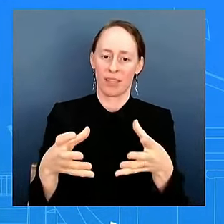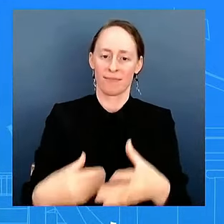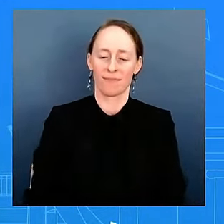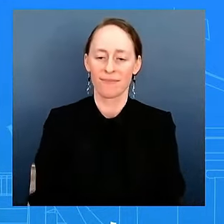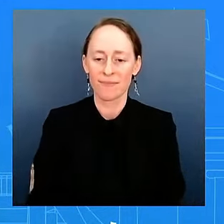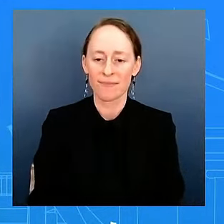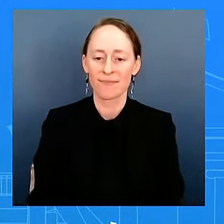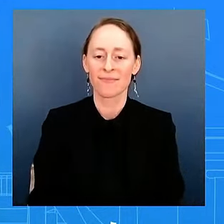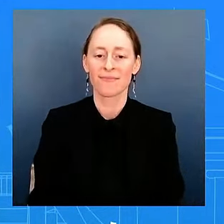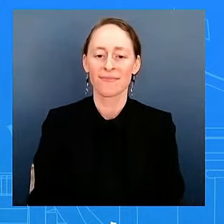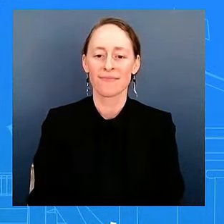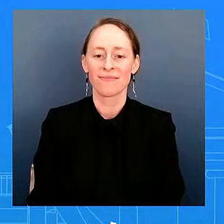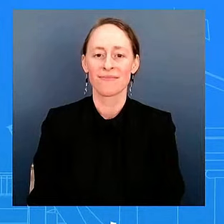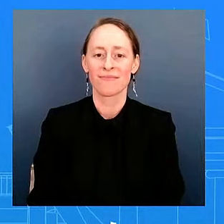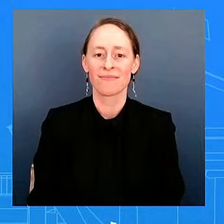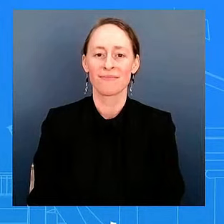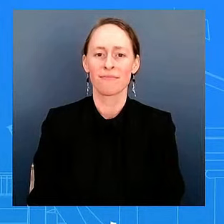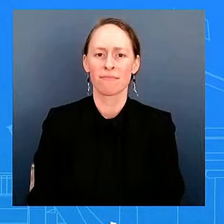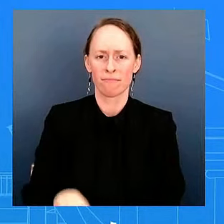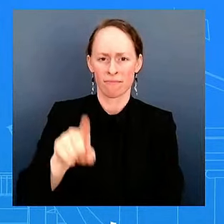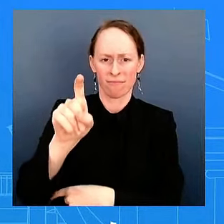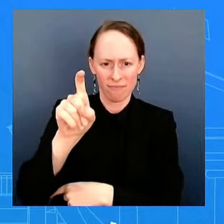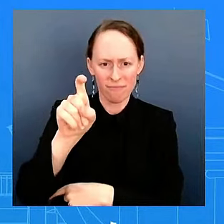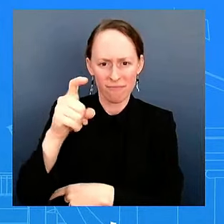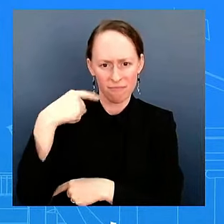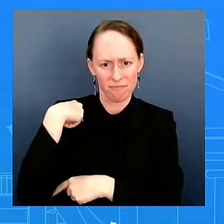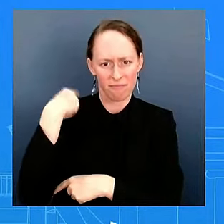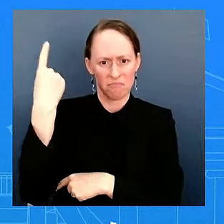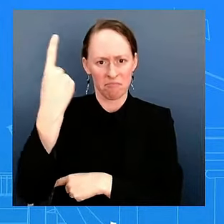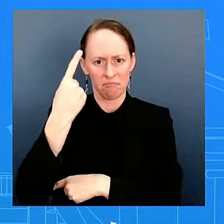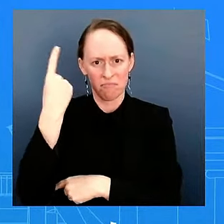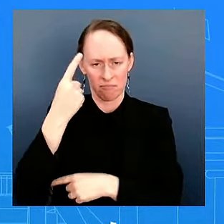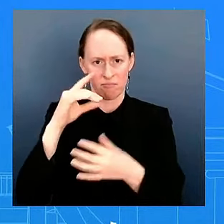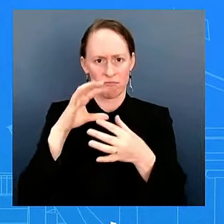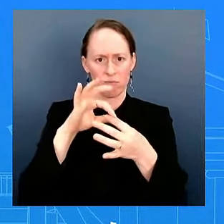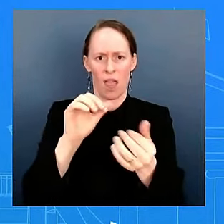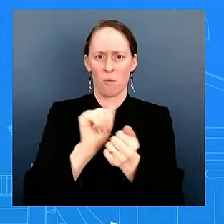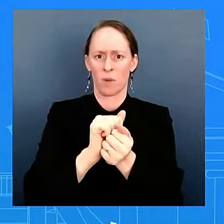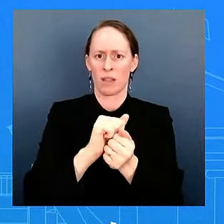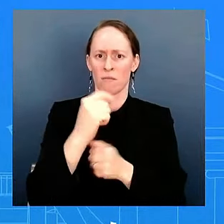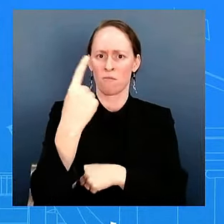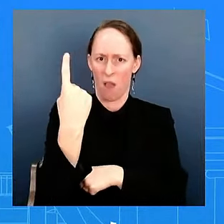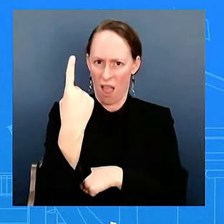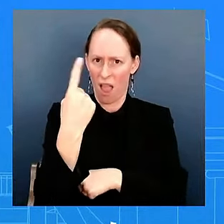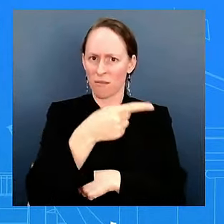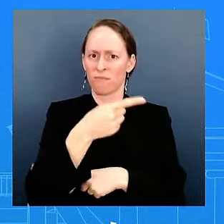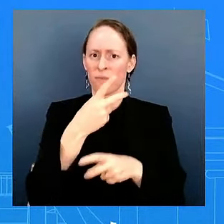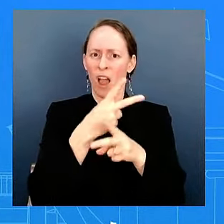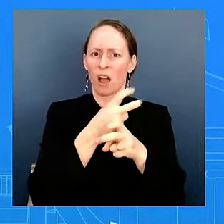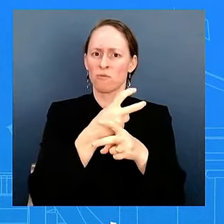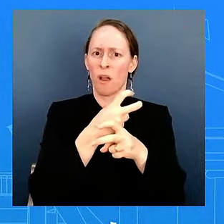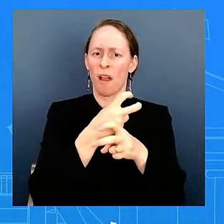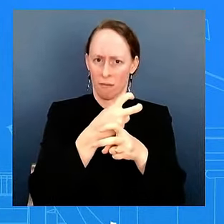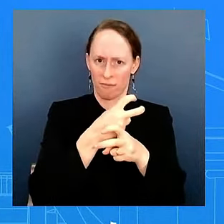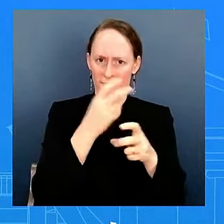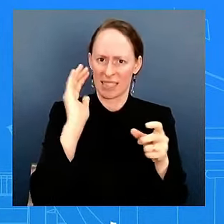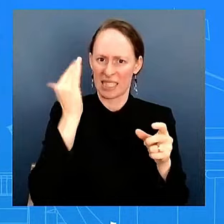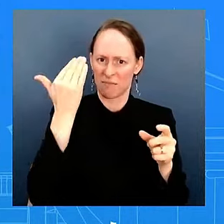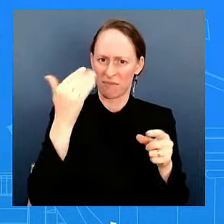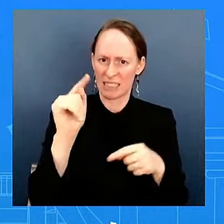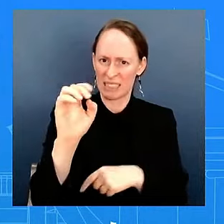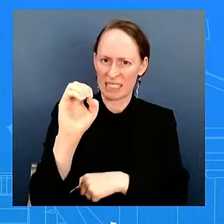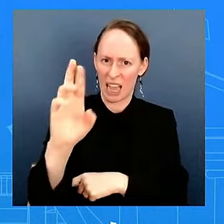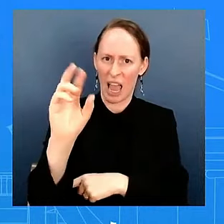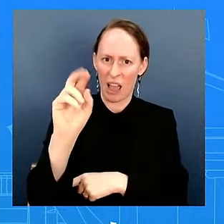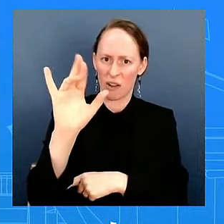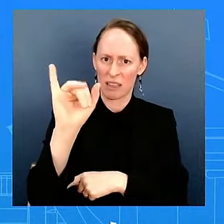this alleged Austrian terror plot in which there were a couple of arrests today of individuals who were planning to target